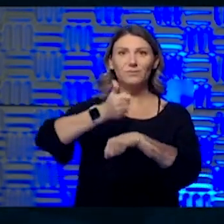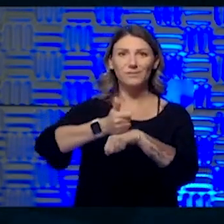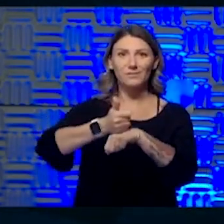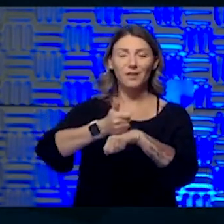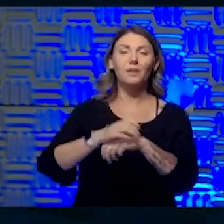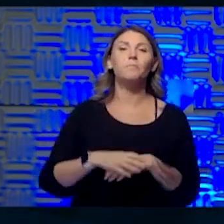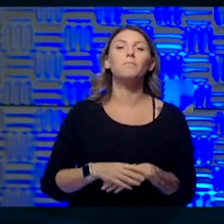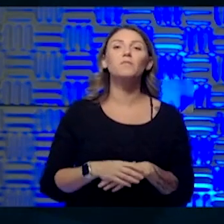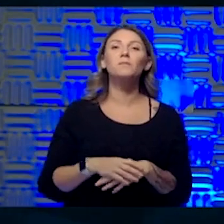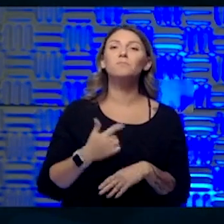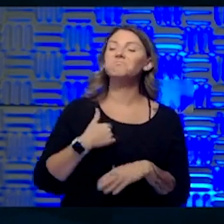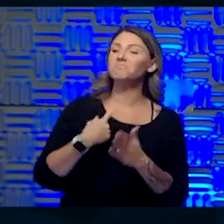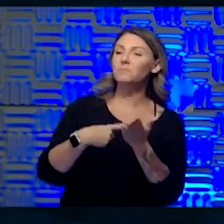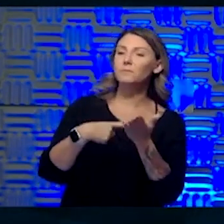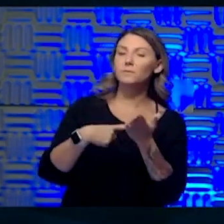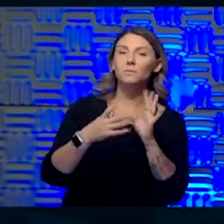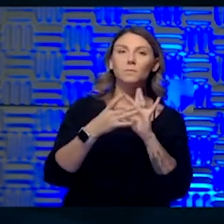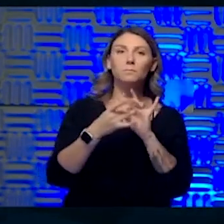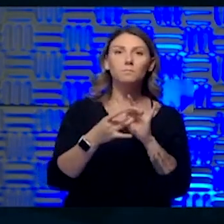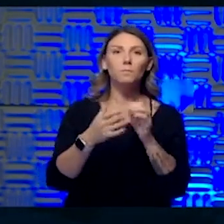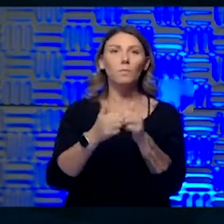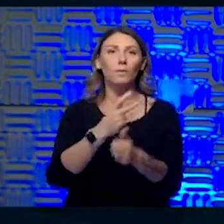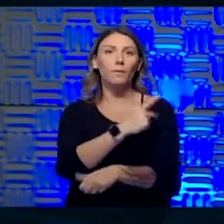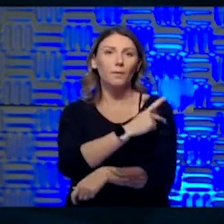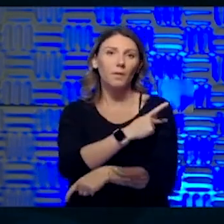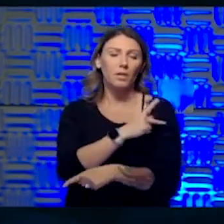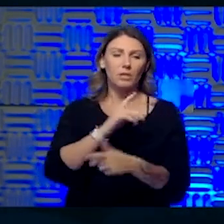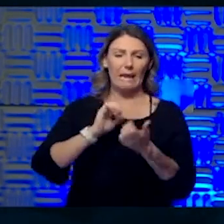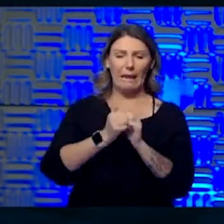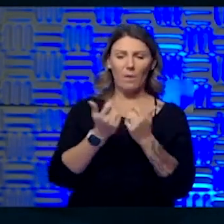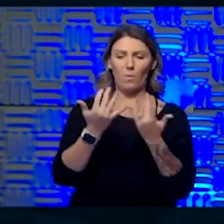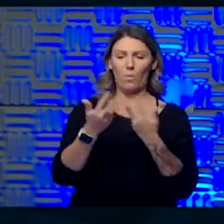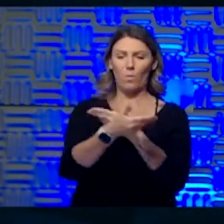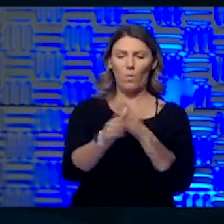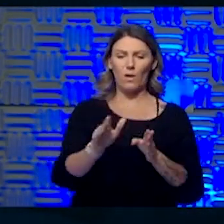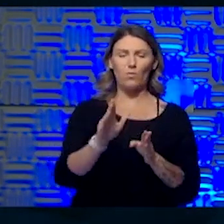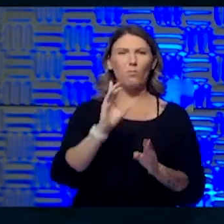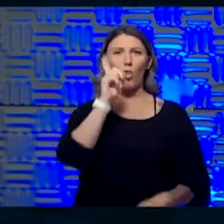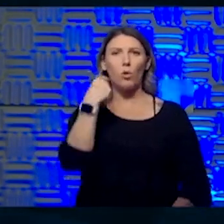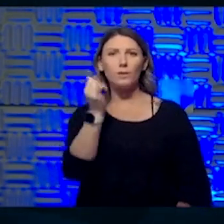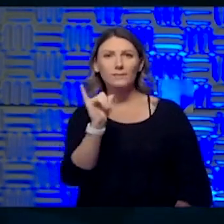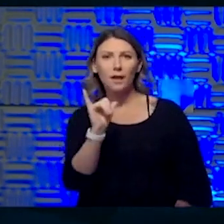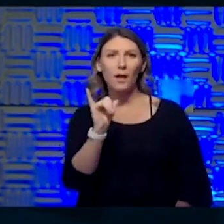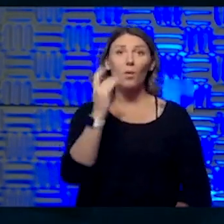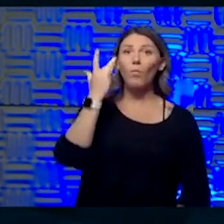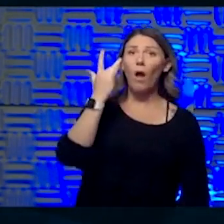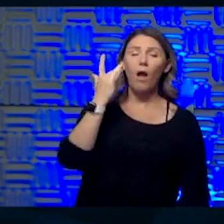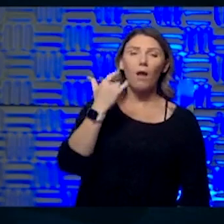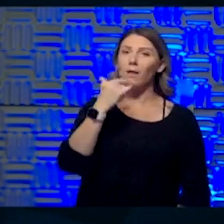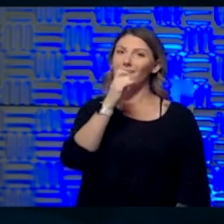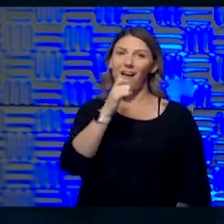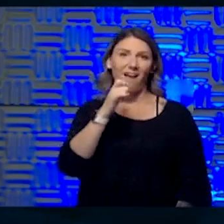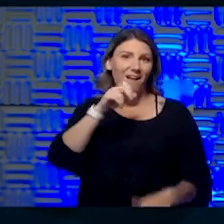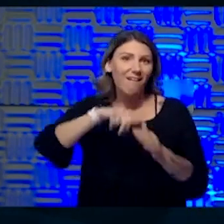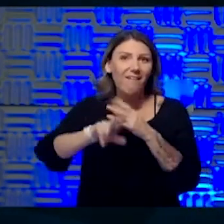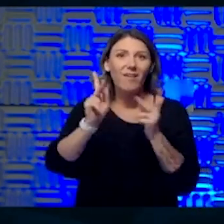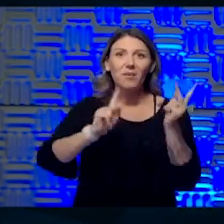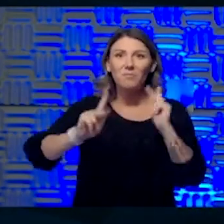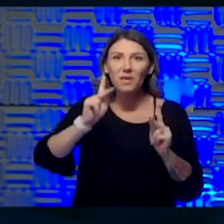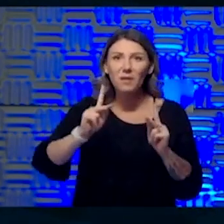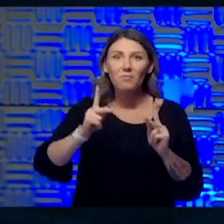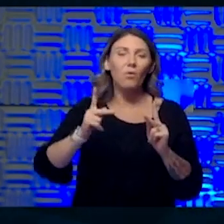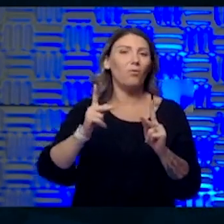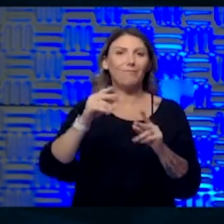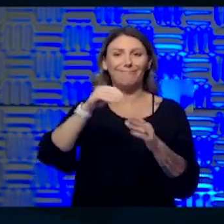about, you know, how very different our waiting room looks because we're not really putting people in the waiting room anymore. We're direct rooming